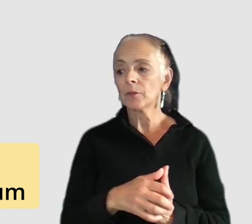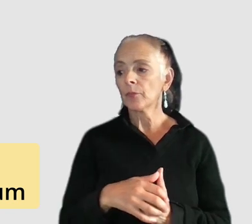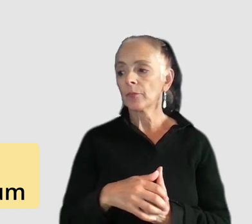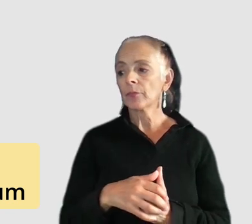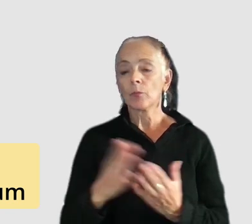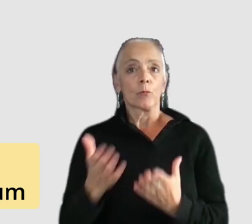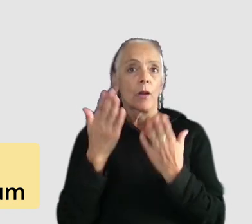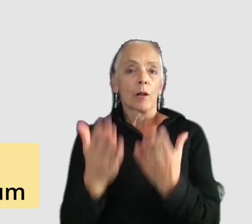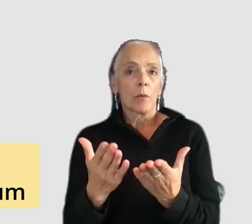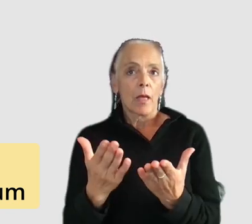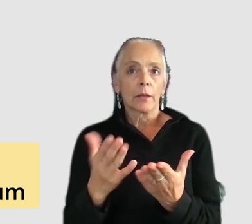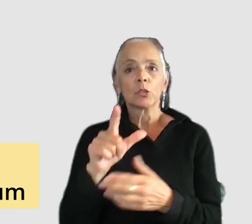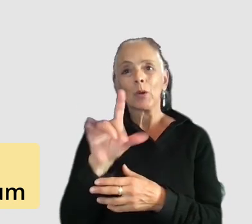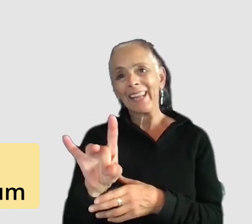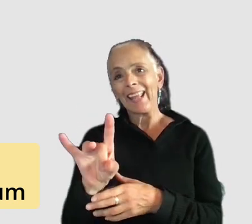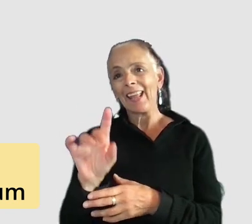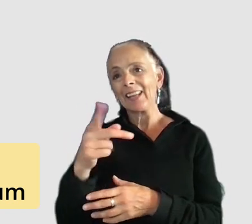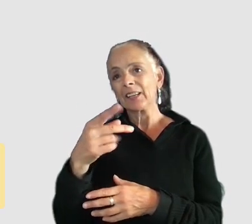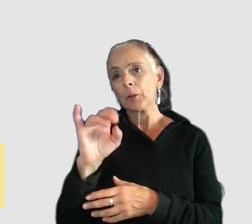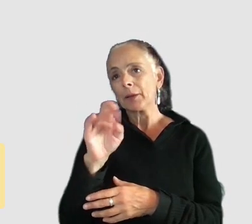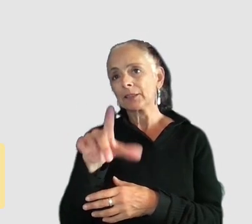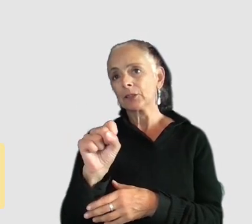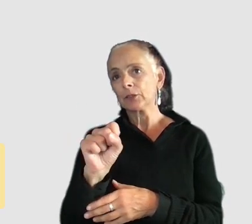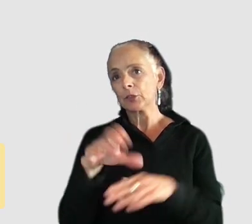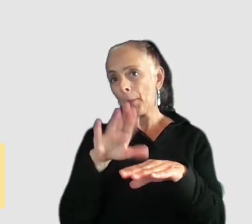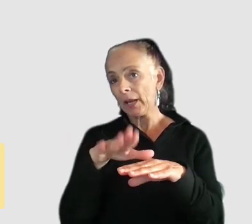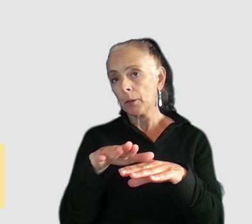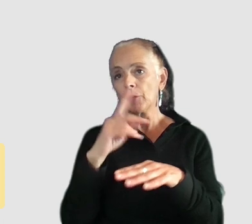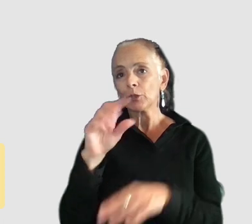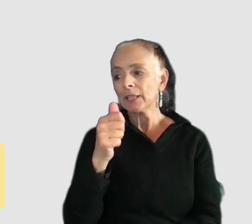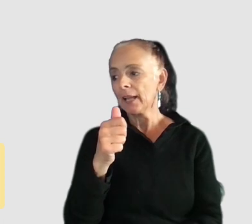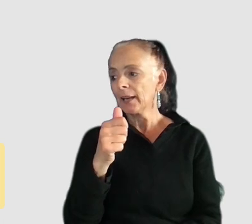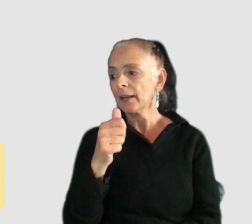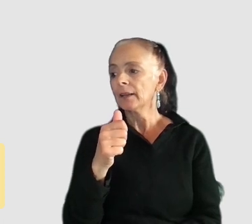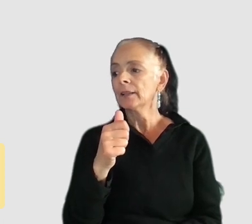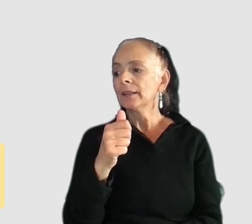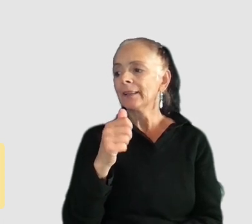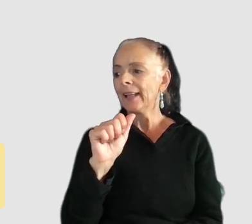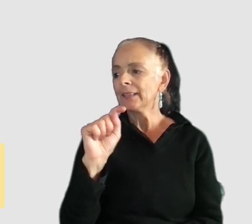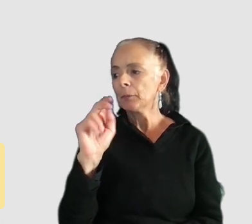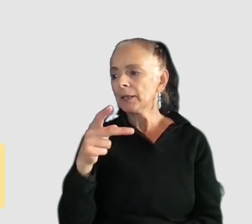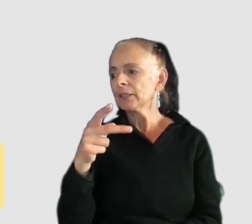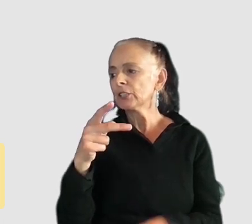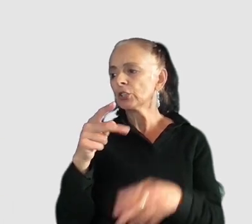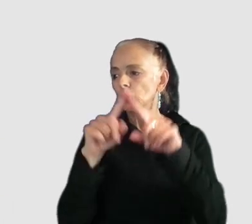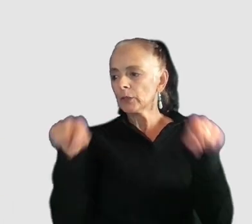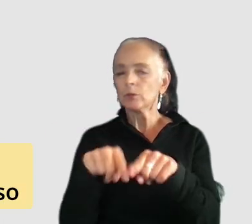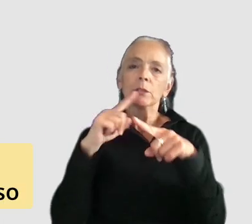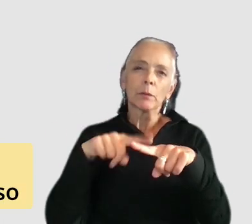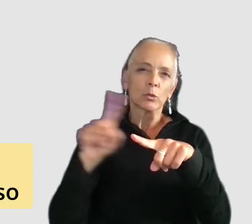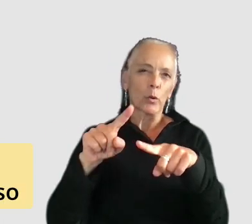recommended to be 28 pixels minimum on a 1080p screen but naturally this is going to depend where the player is sitting